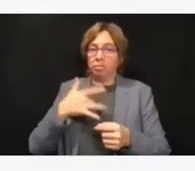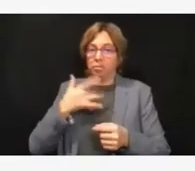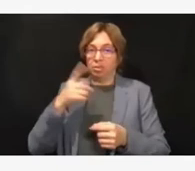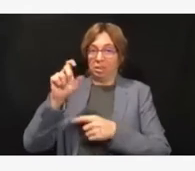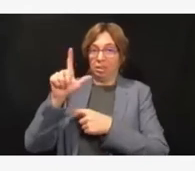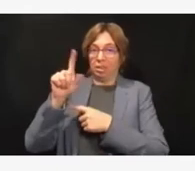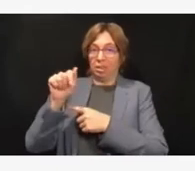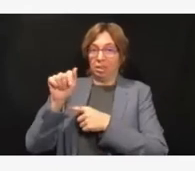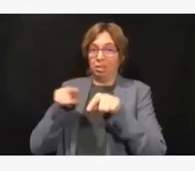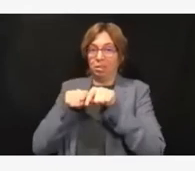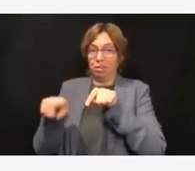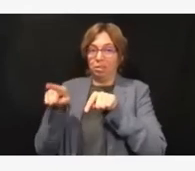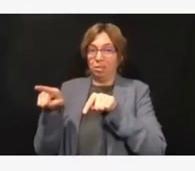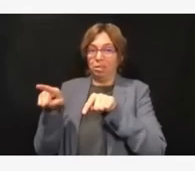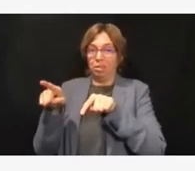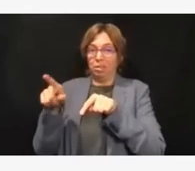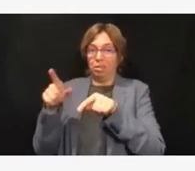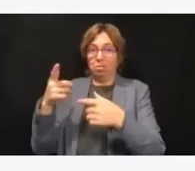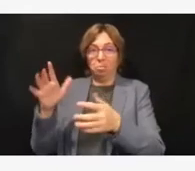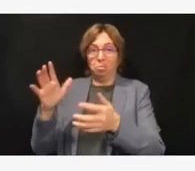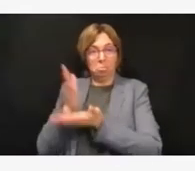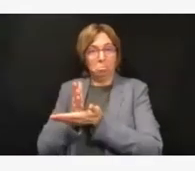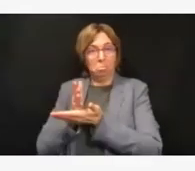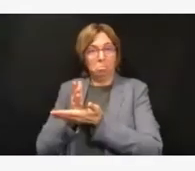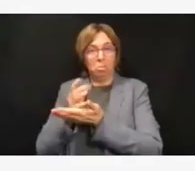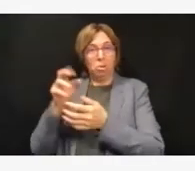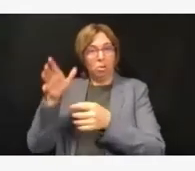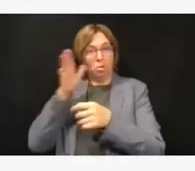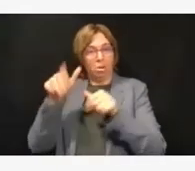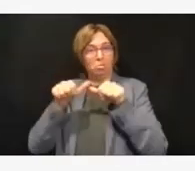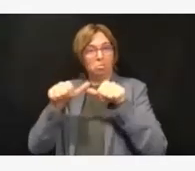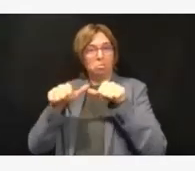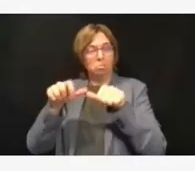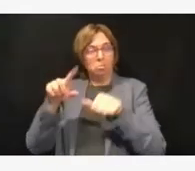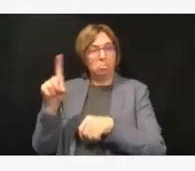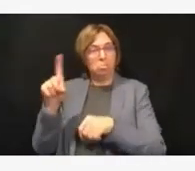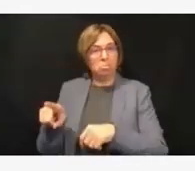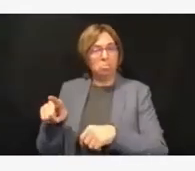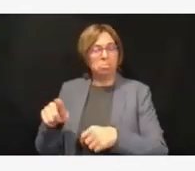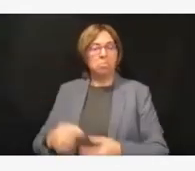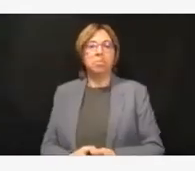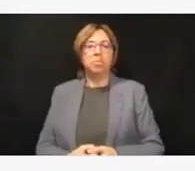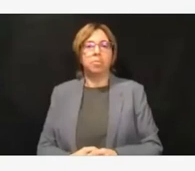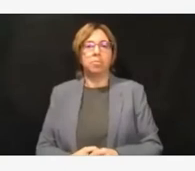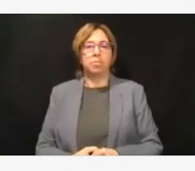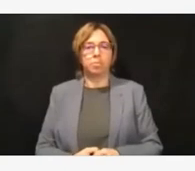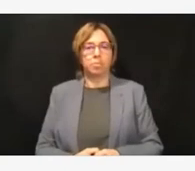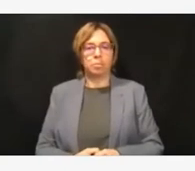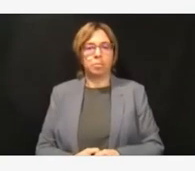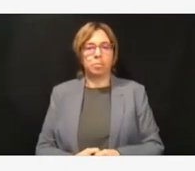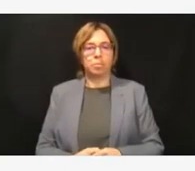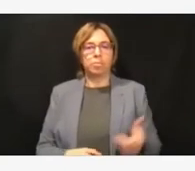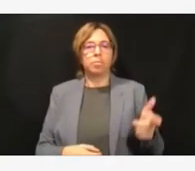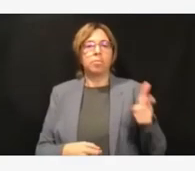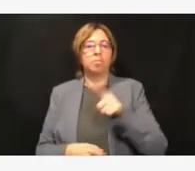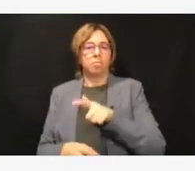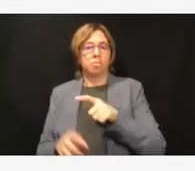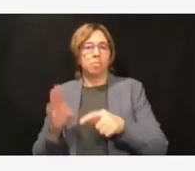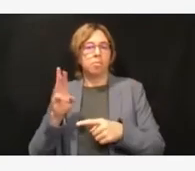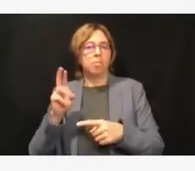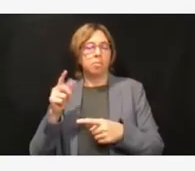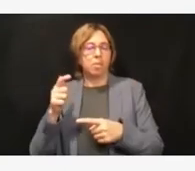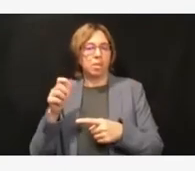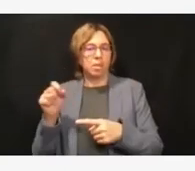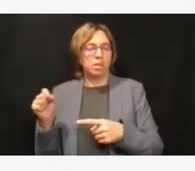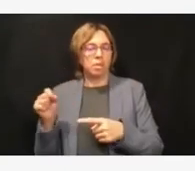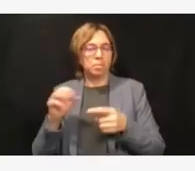Yeah, it's hard to say what will help people appreciate and feel comfortable